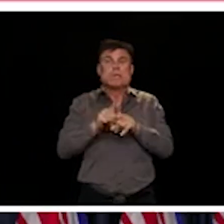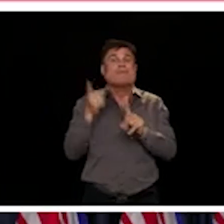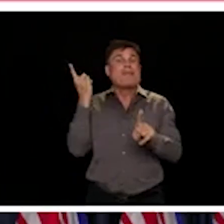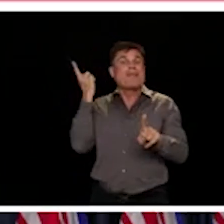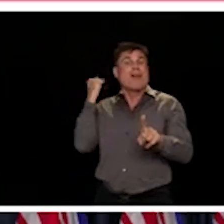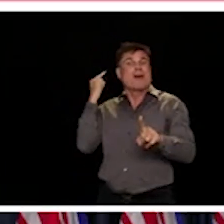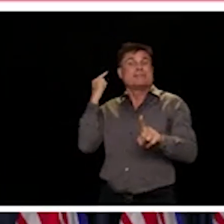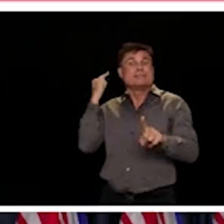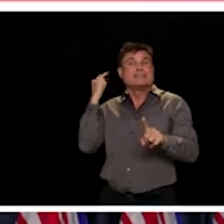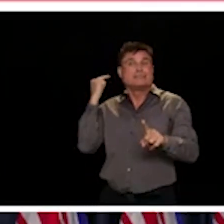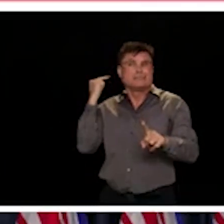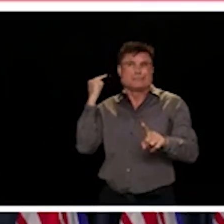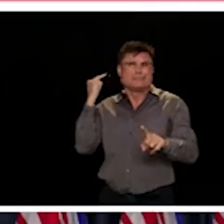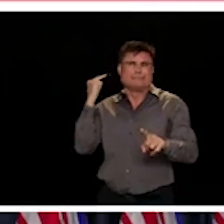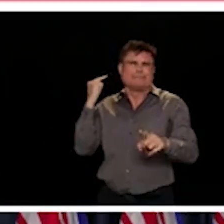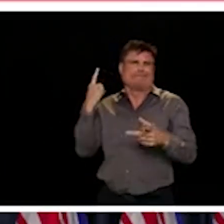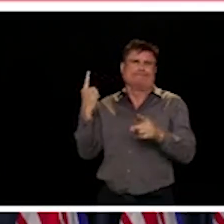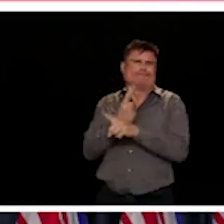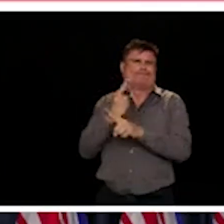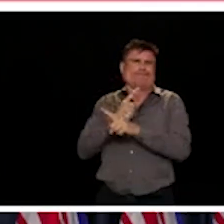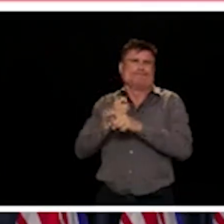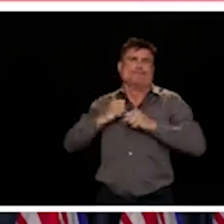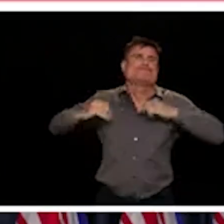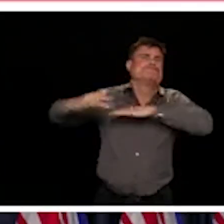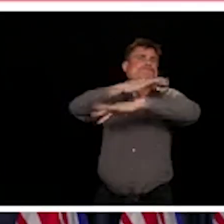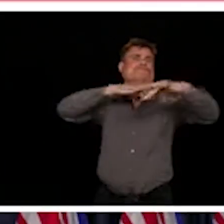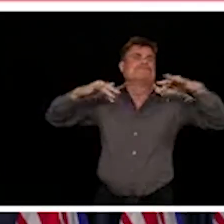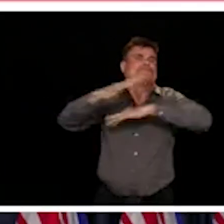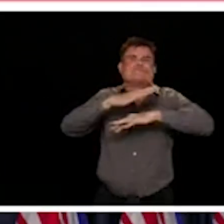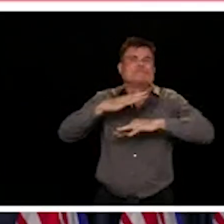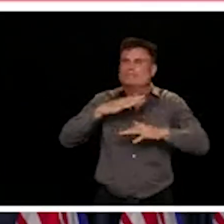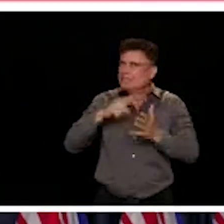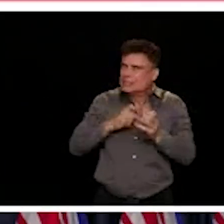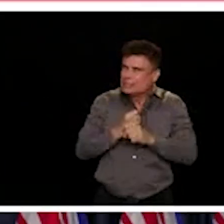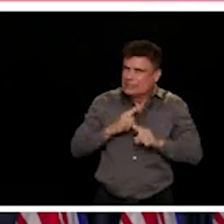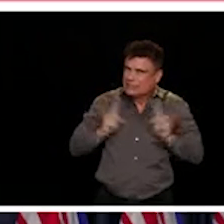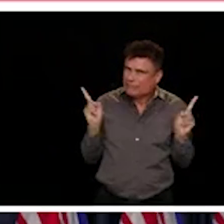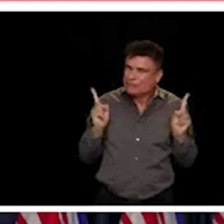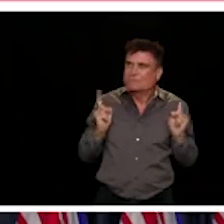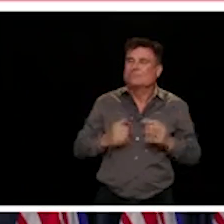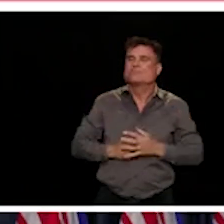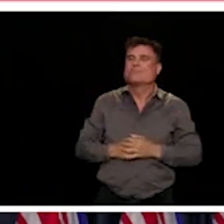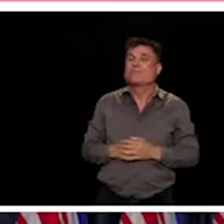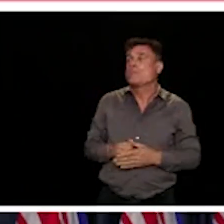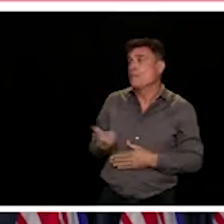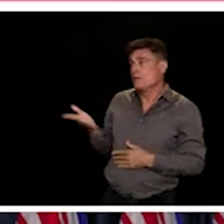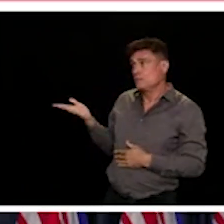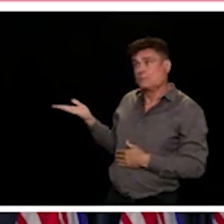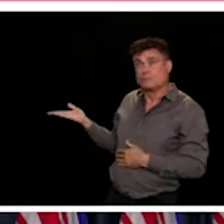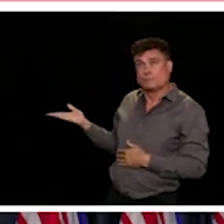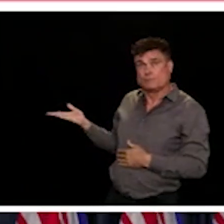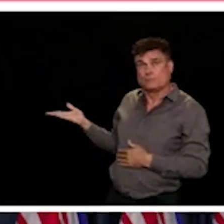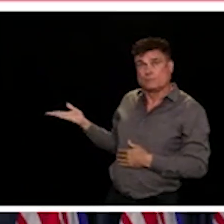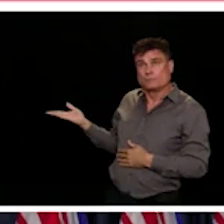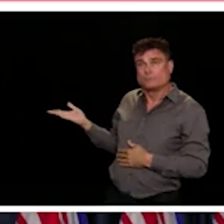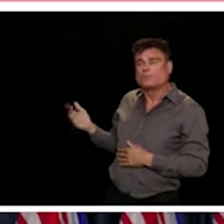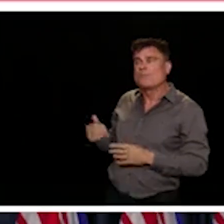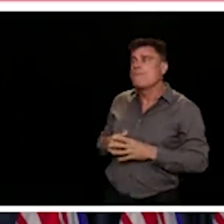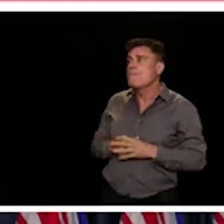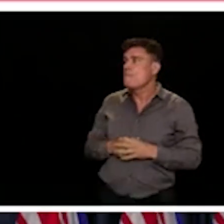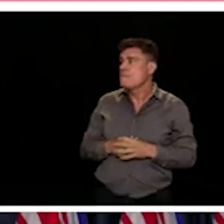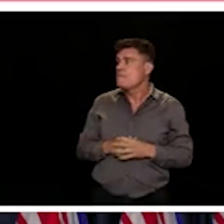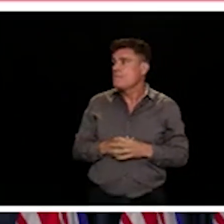This is an update as well of the dynamic compartmental modelling that we have been doing. And as you can see,